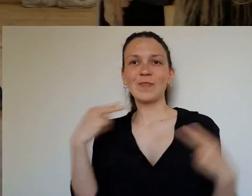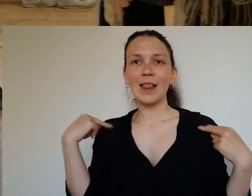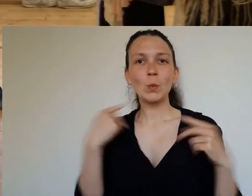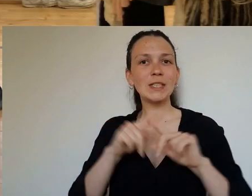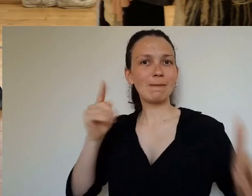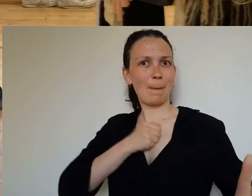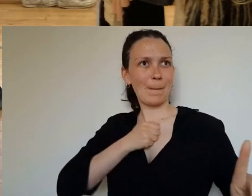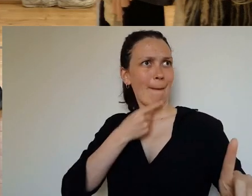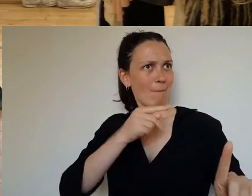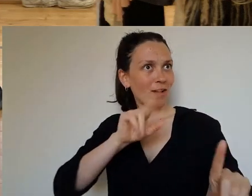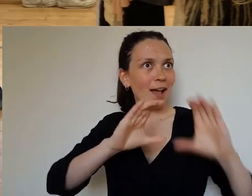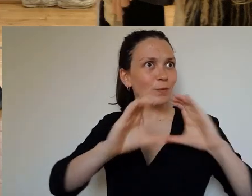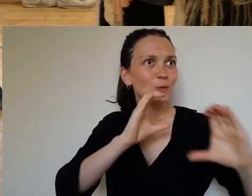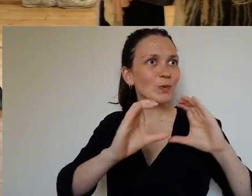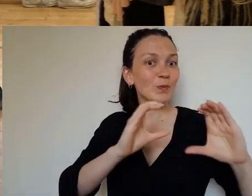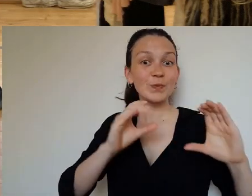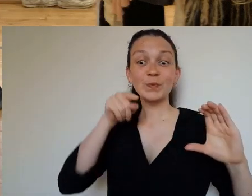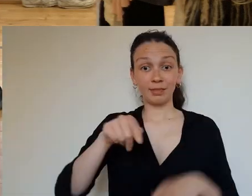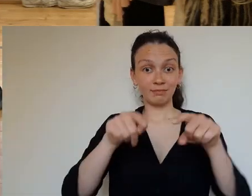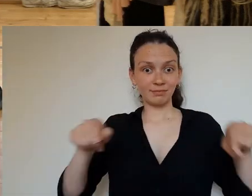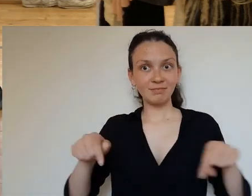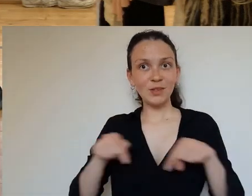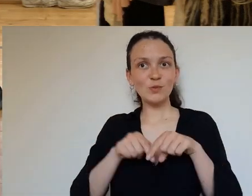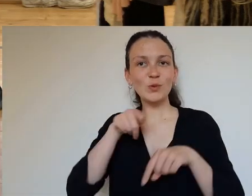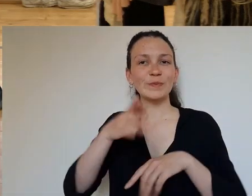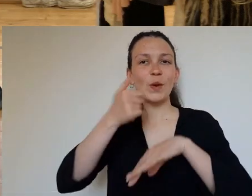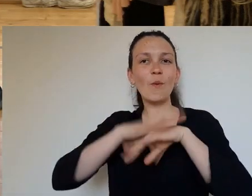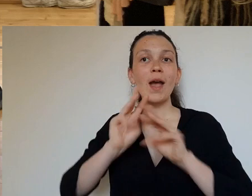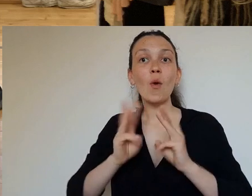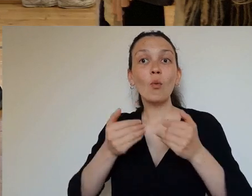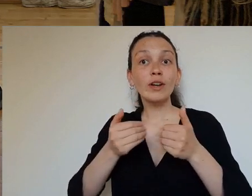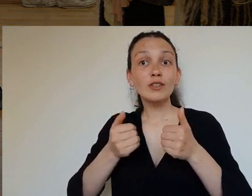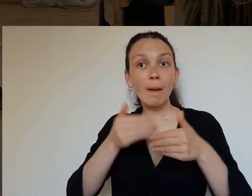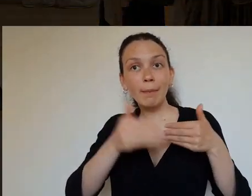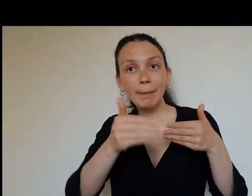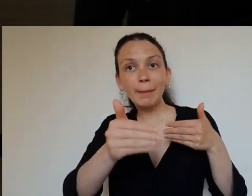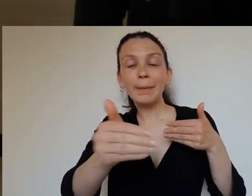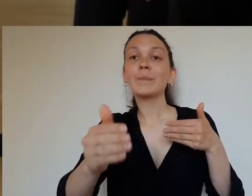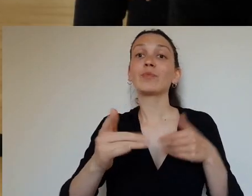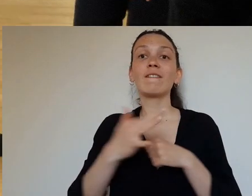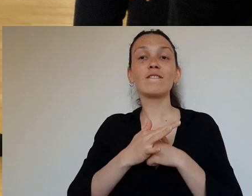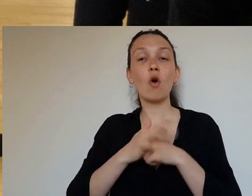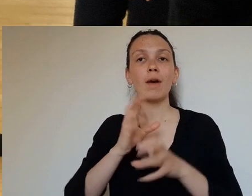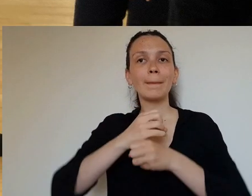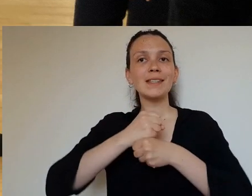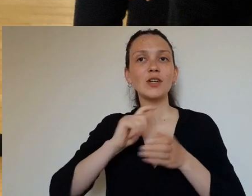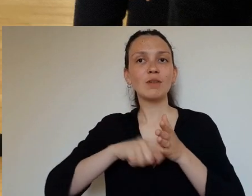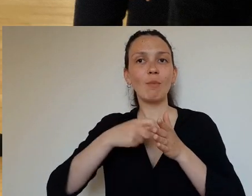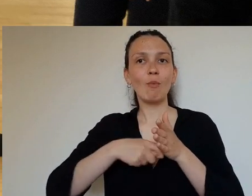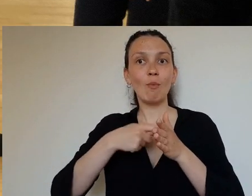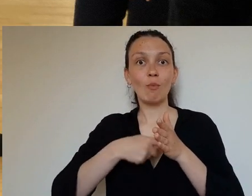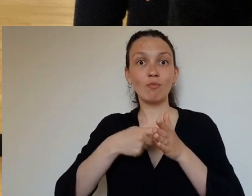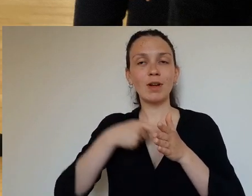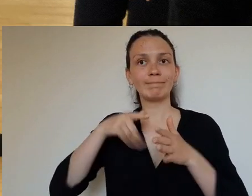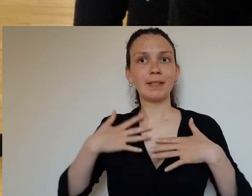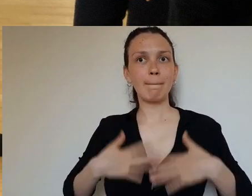This room will house some of the preliminary workshops for the Possession Project, an embodied imagining of possession written by the deafened Irish